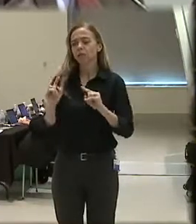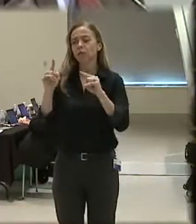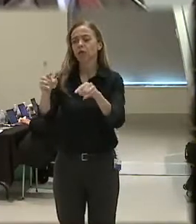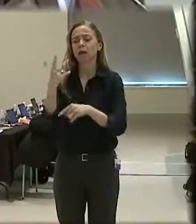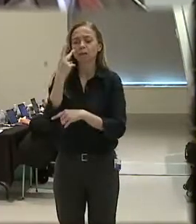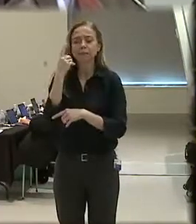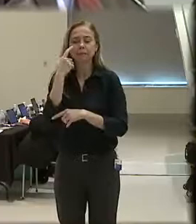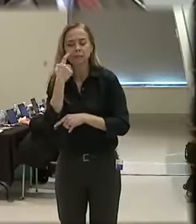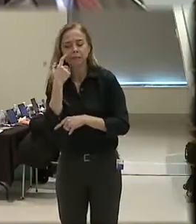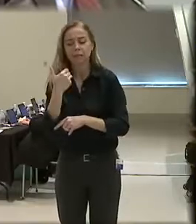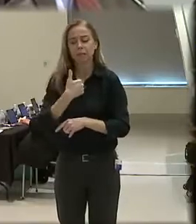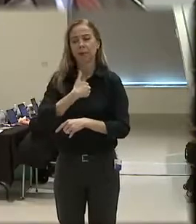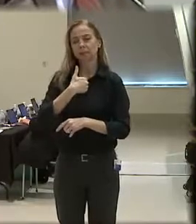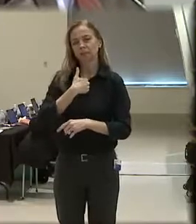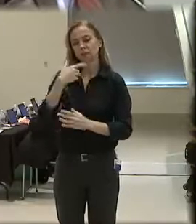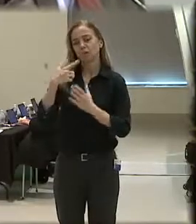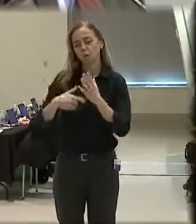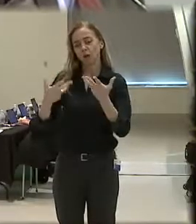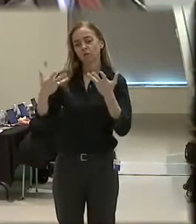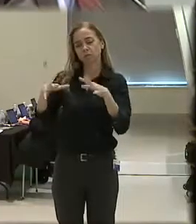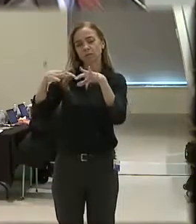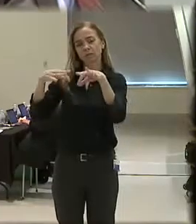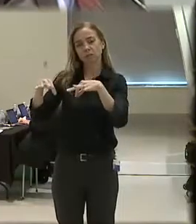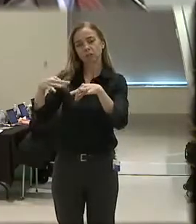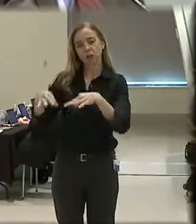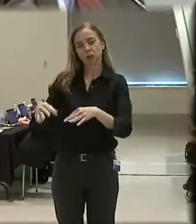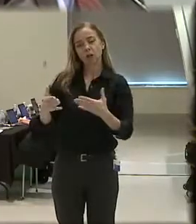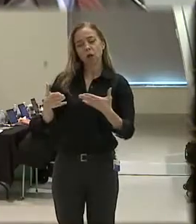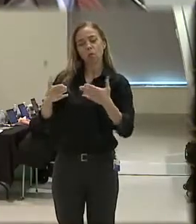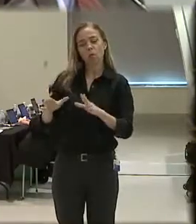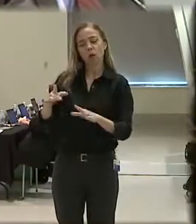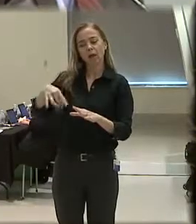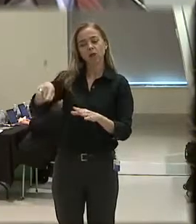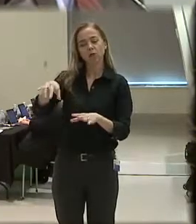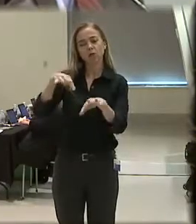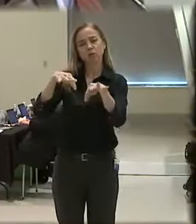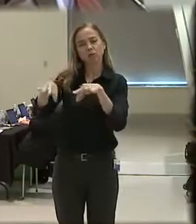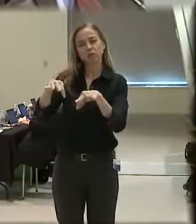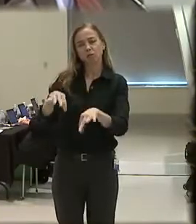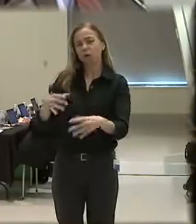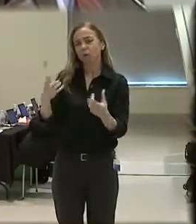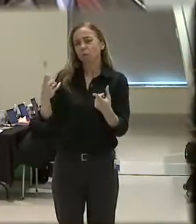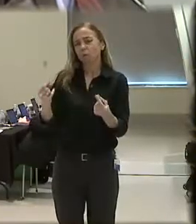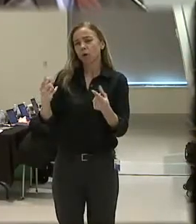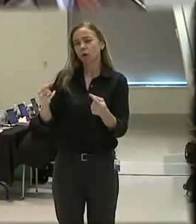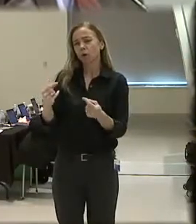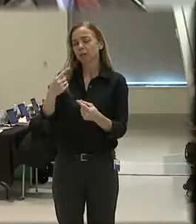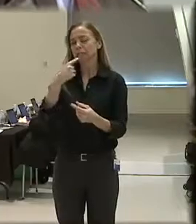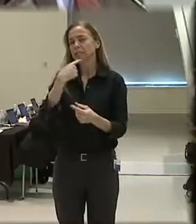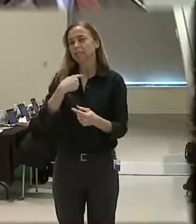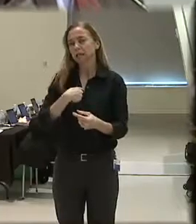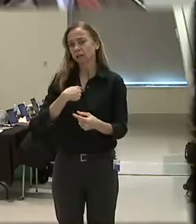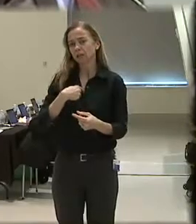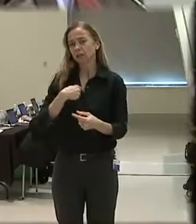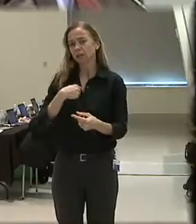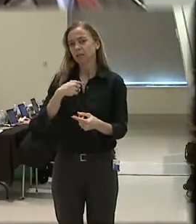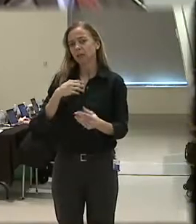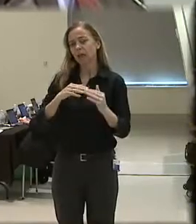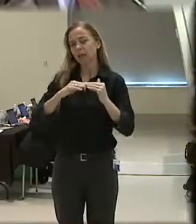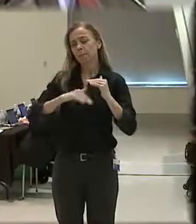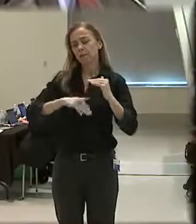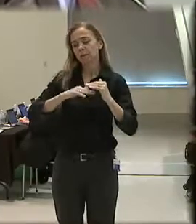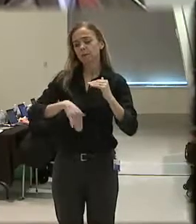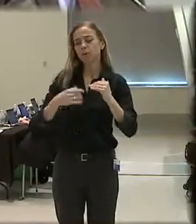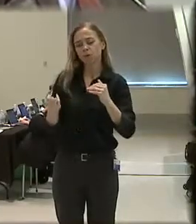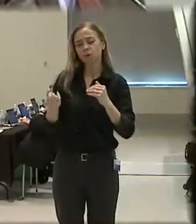because of what you describe. But the way you describe what you're doing tells me that at minimum you get it.